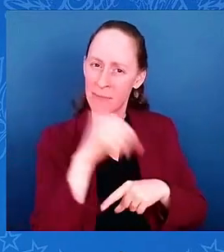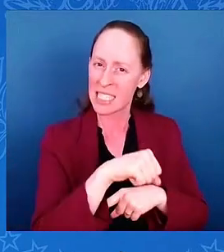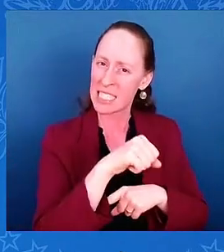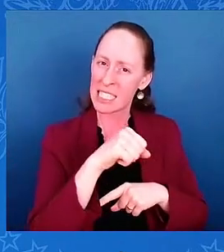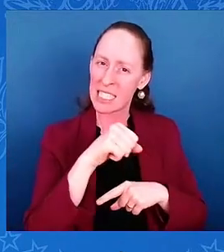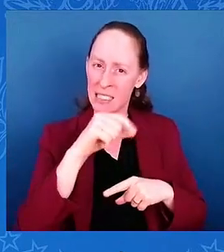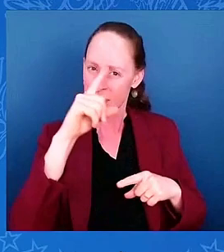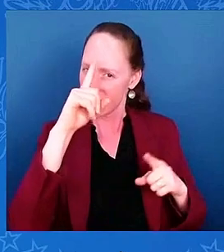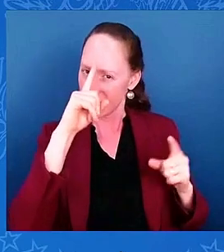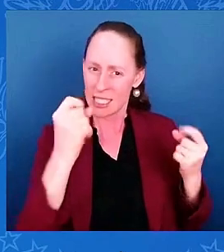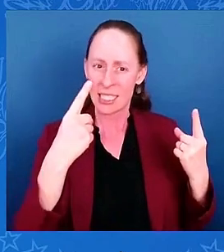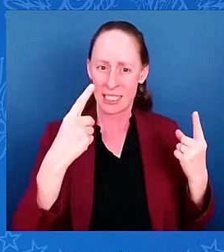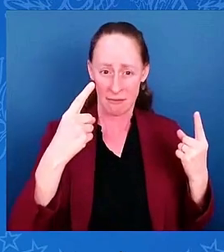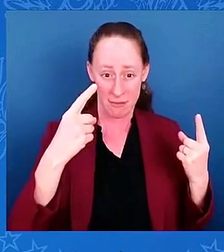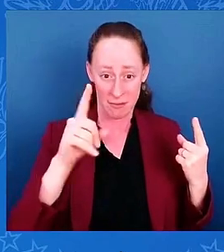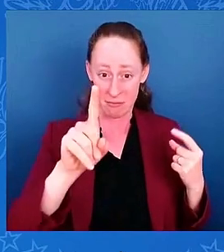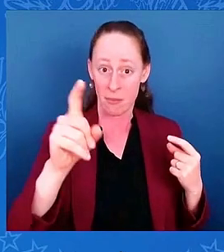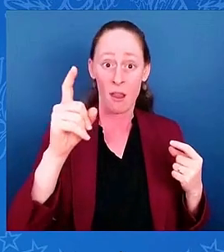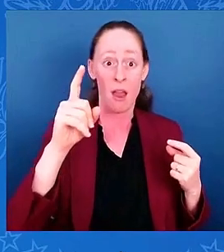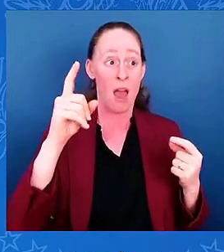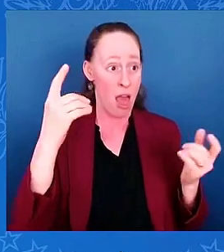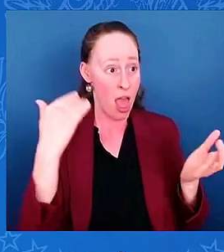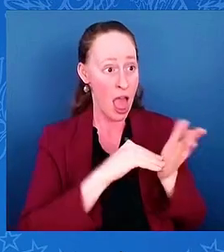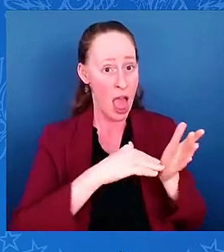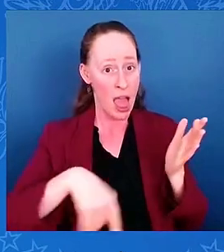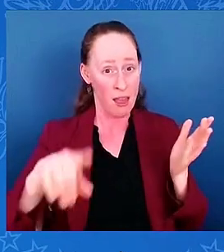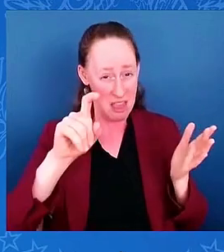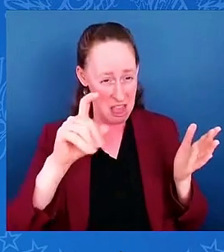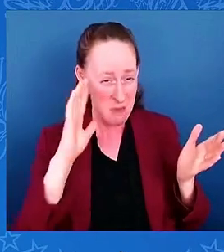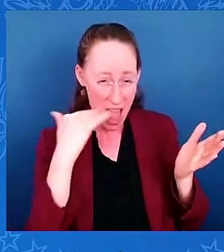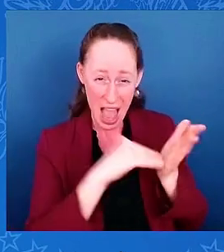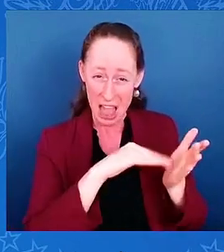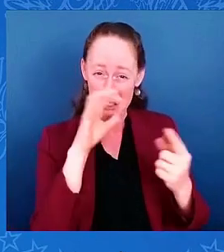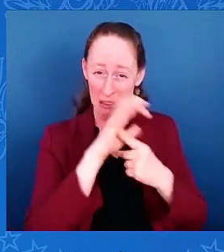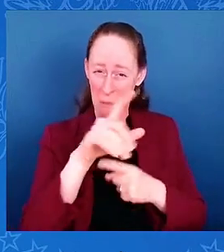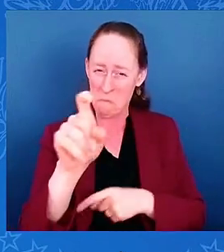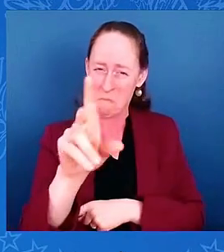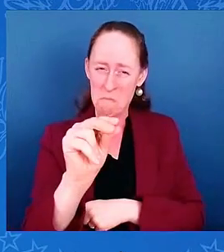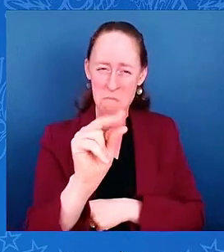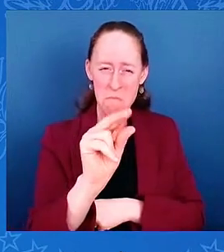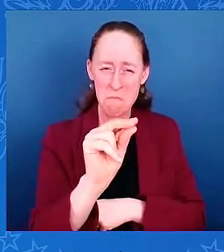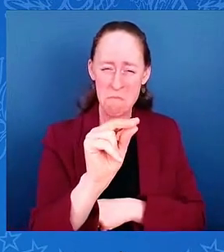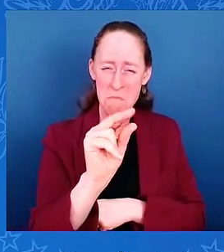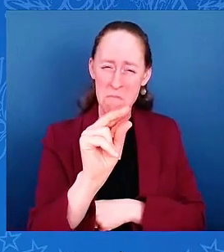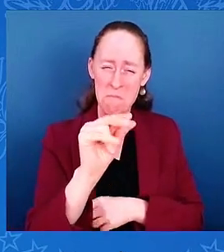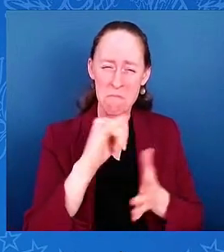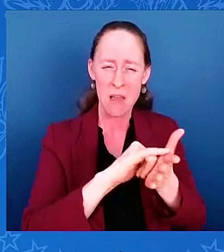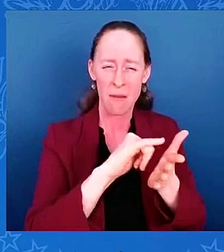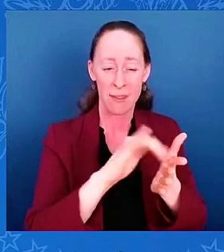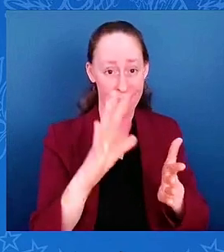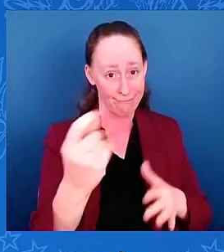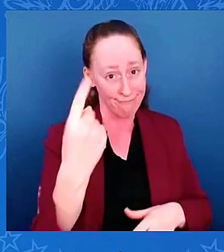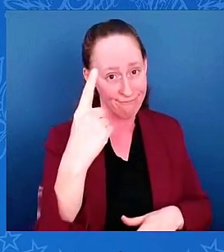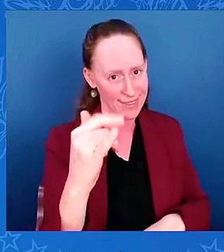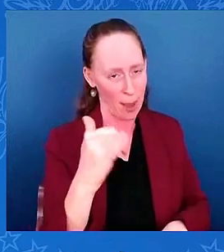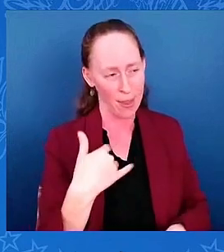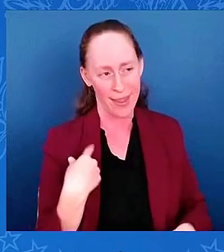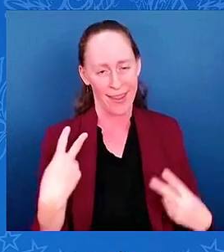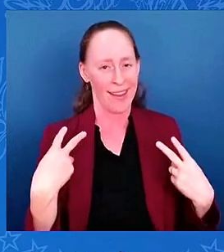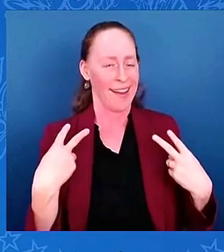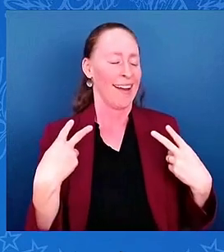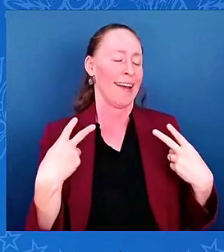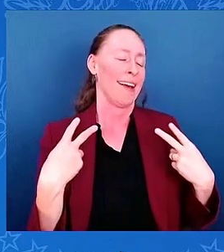again, believe me, I know what that feels like. Anyway. But I don't think anybody's doubting you now.